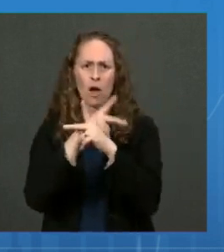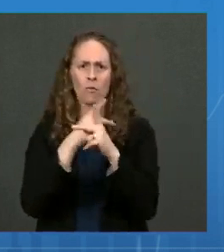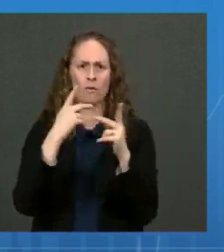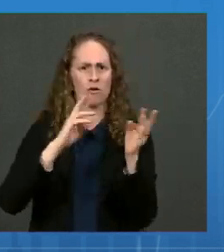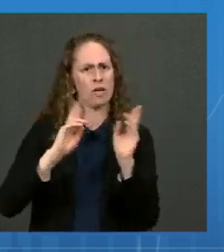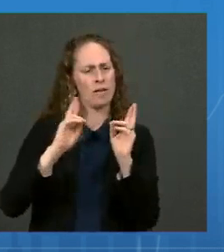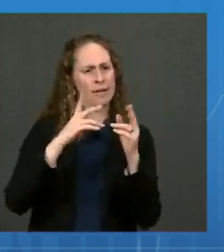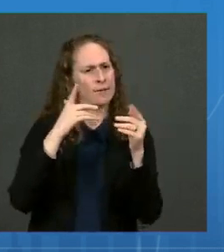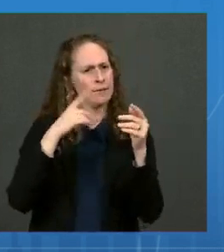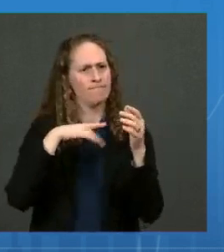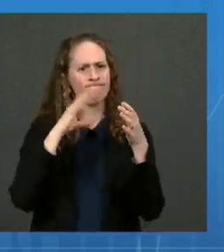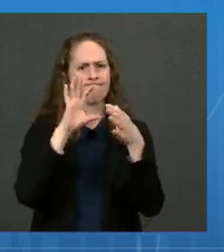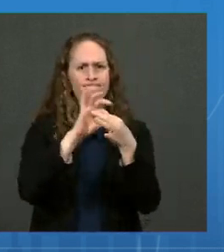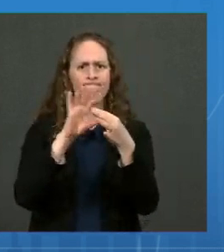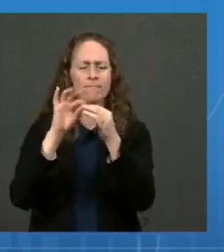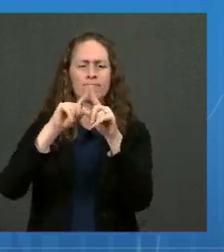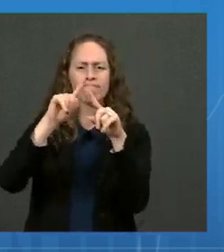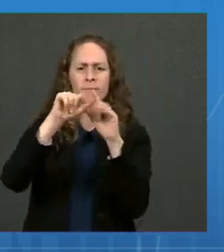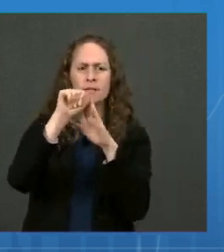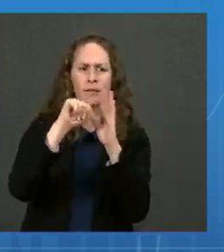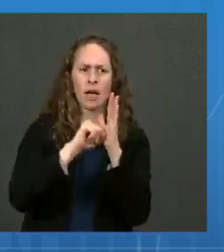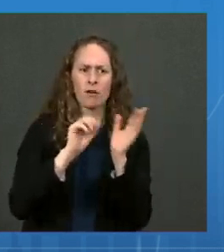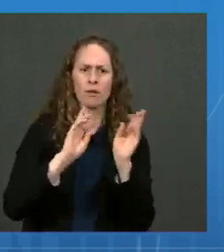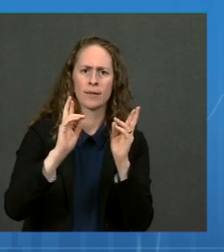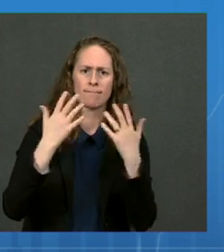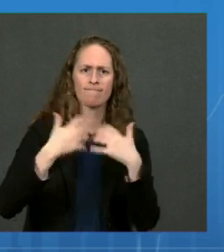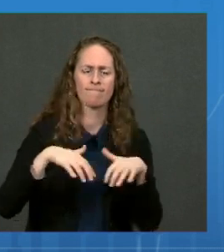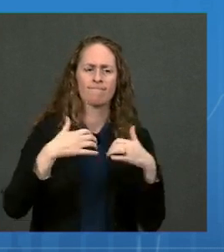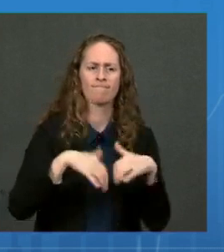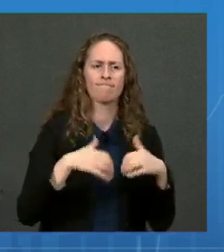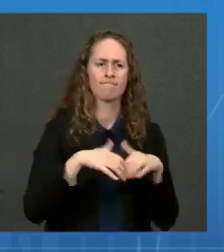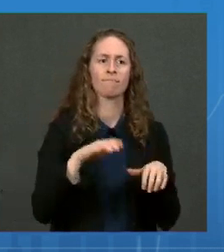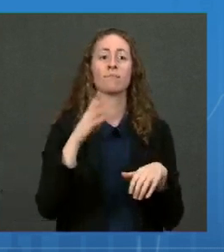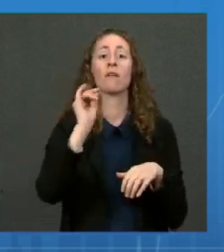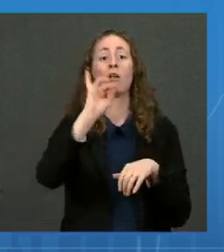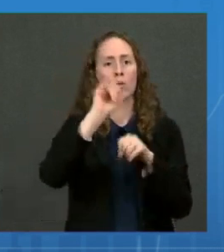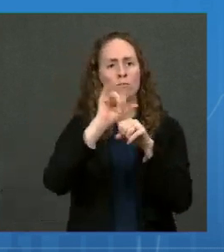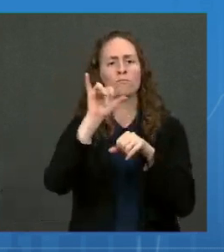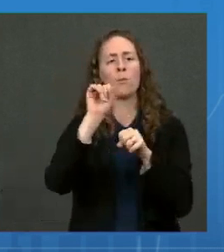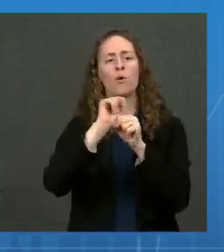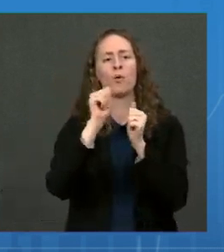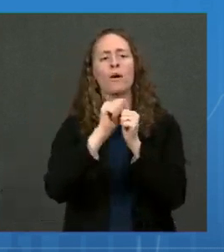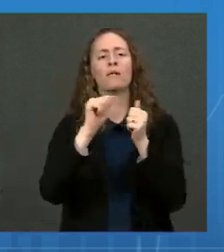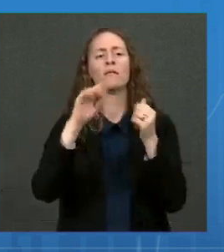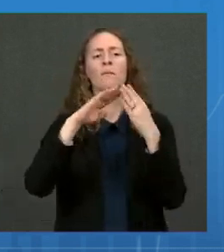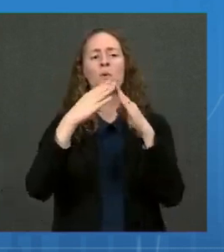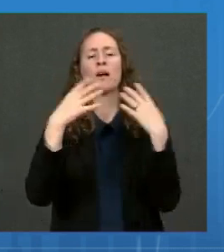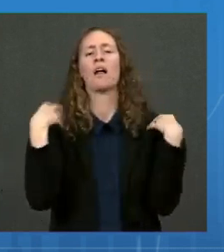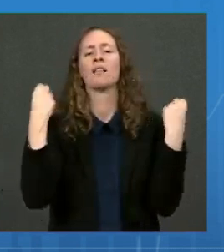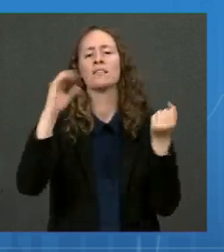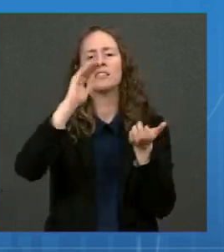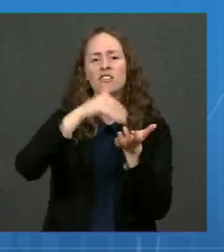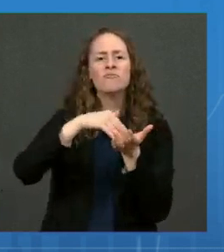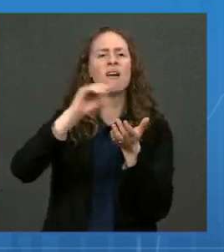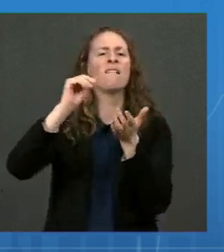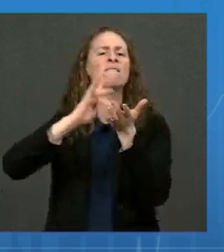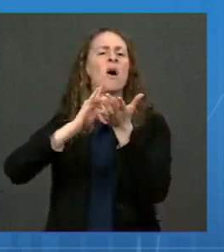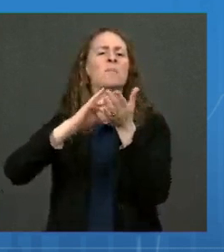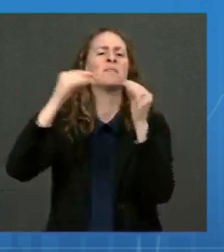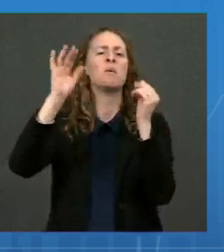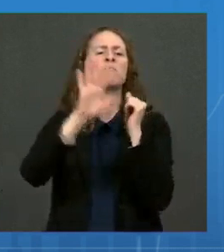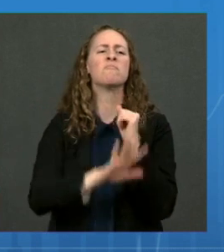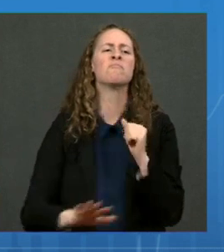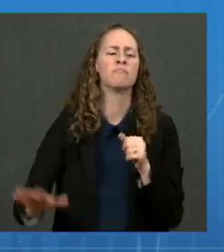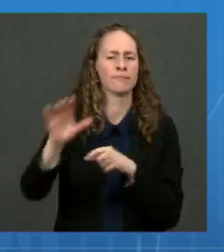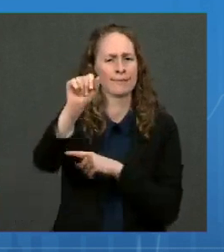the state teams, with our community health centers and with pharmacies. The, as you know, the FDA,